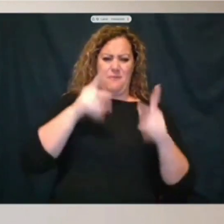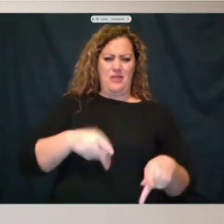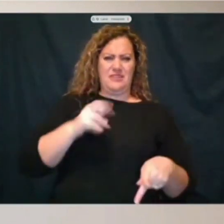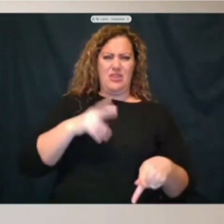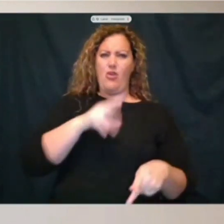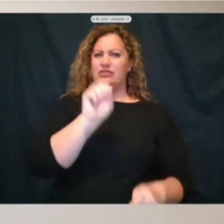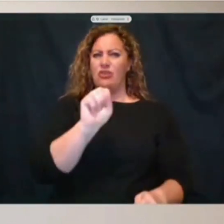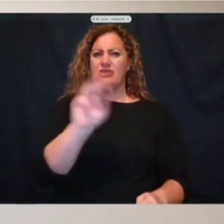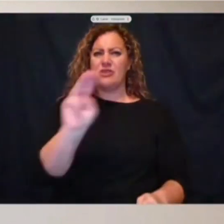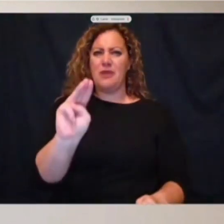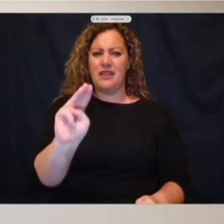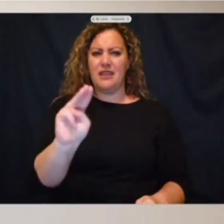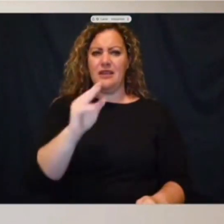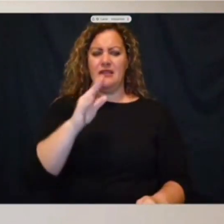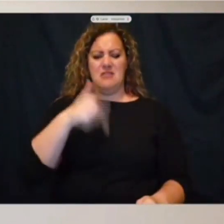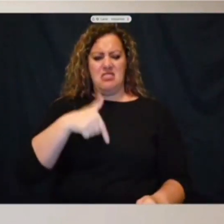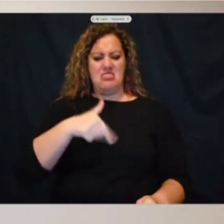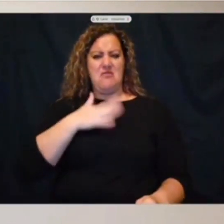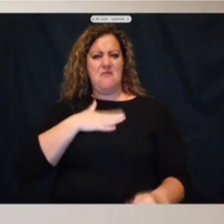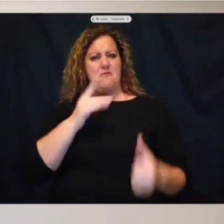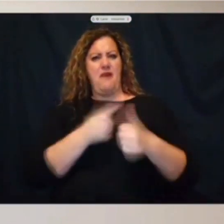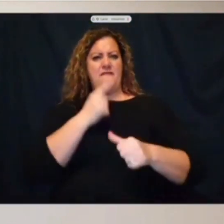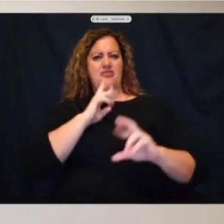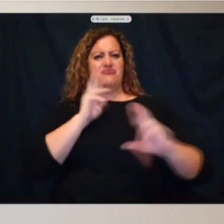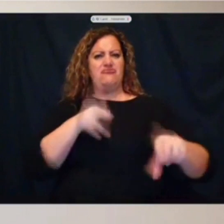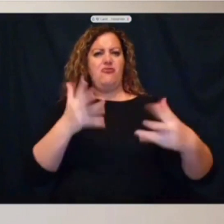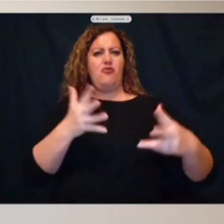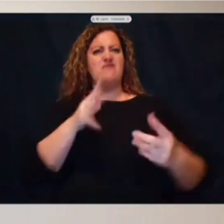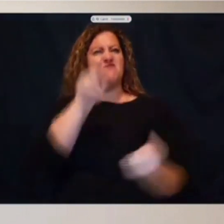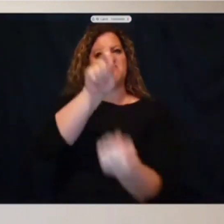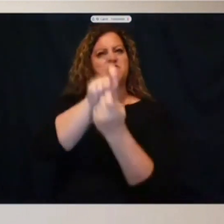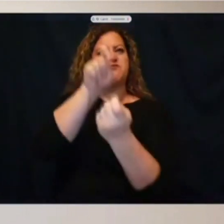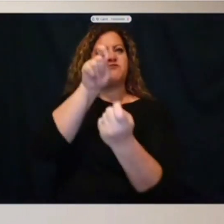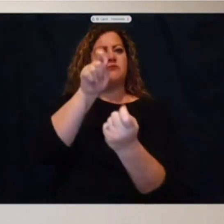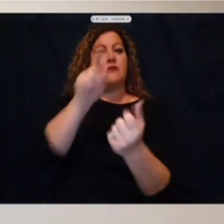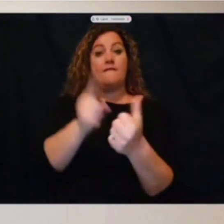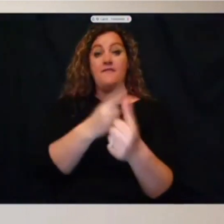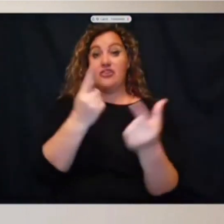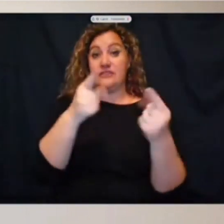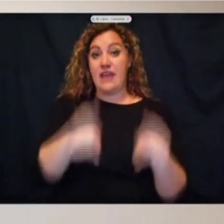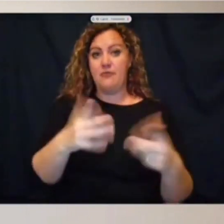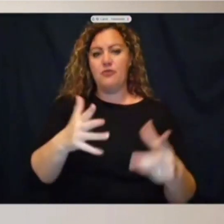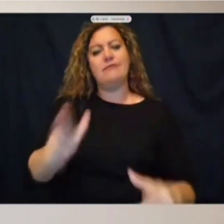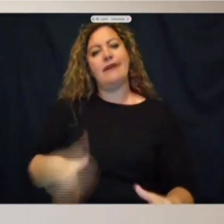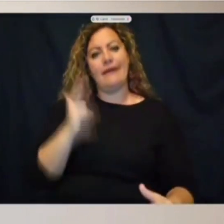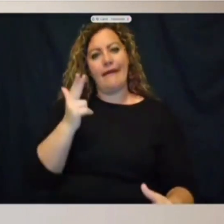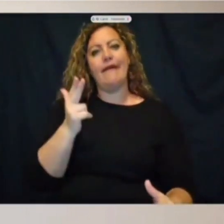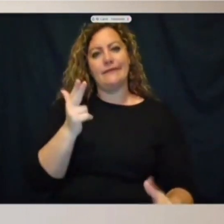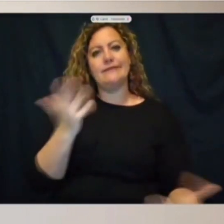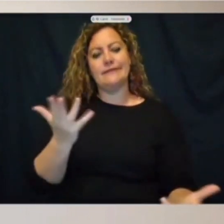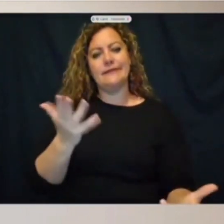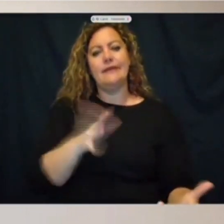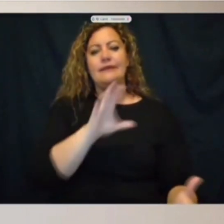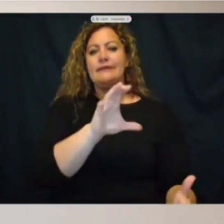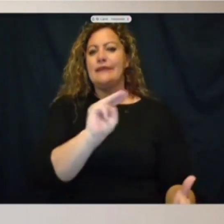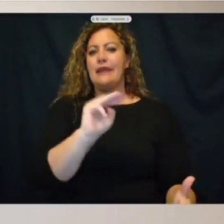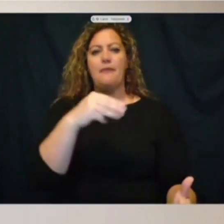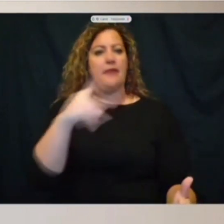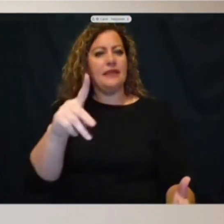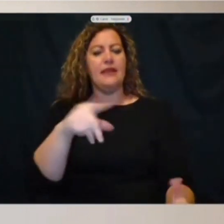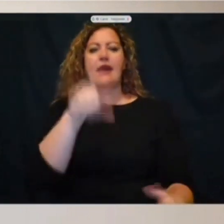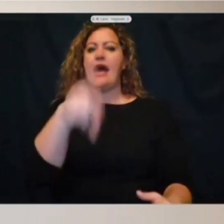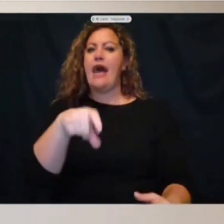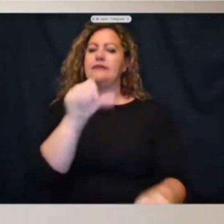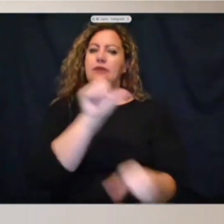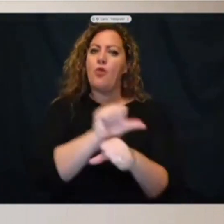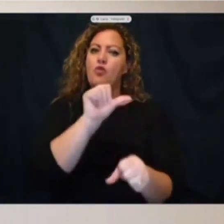media, my first instinct and reaction is to go retaliate. And the first thing that happens is the guns come out. So CMPD has to work on a number of